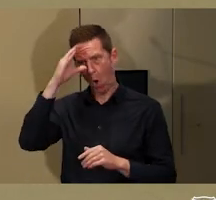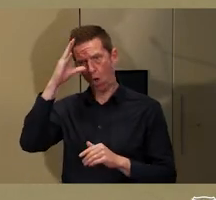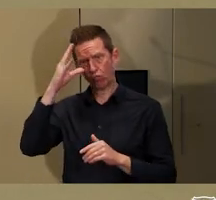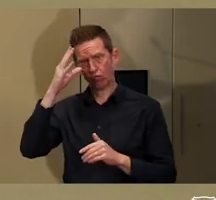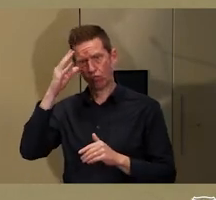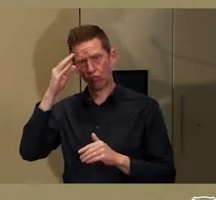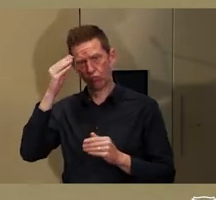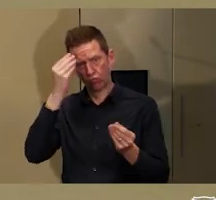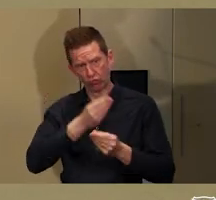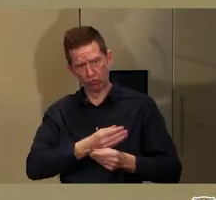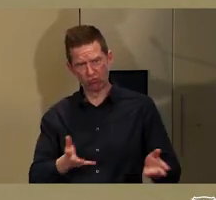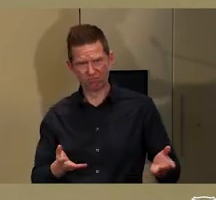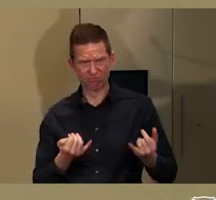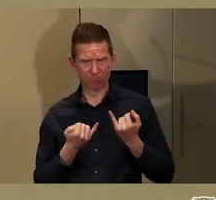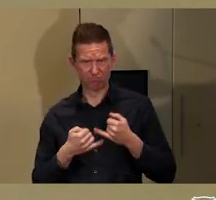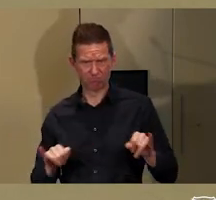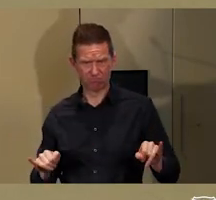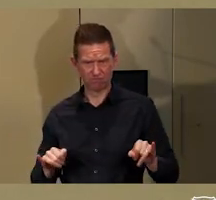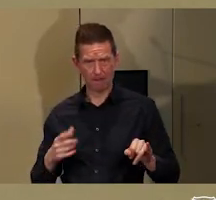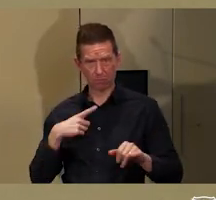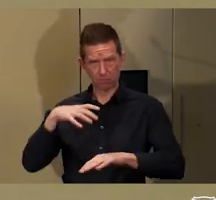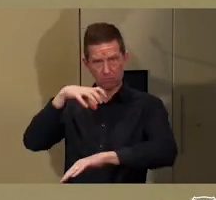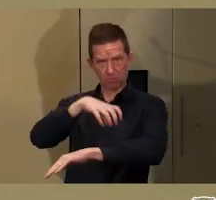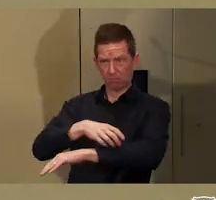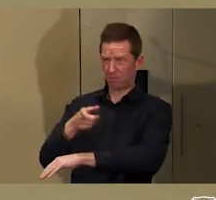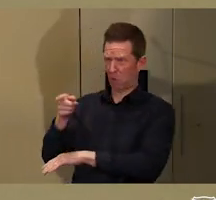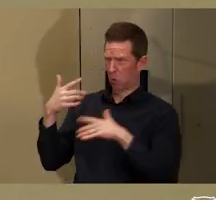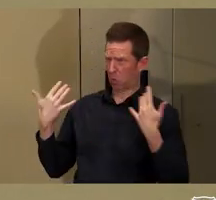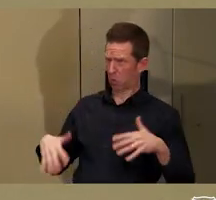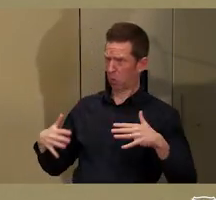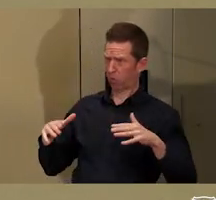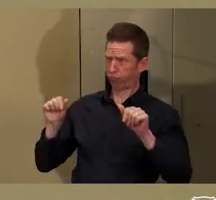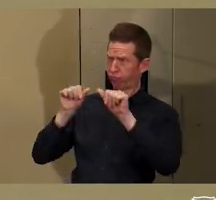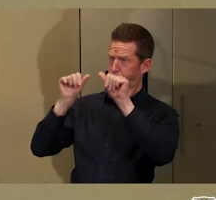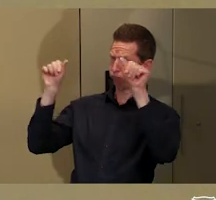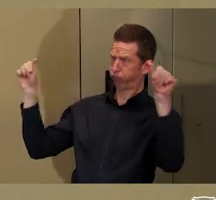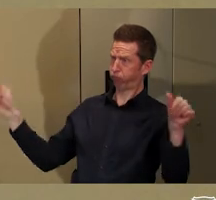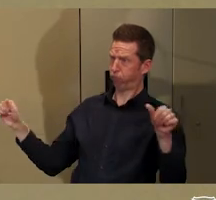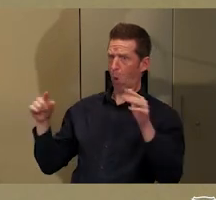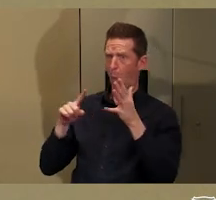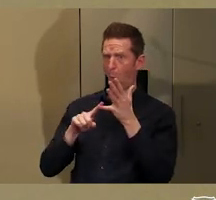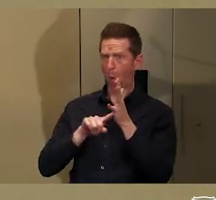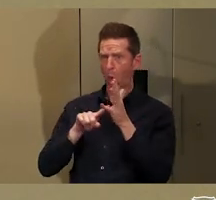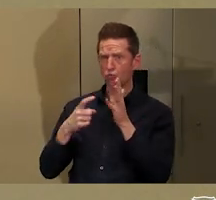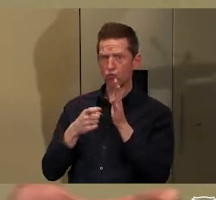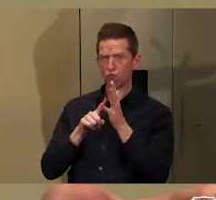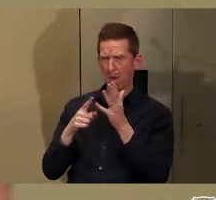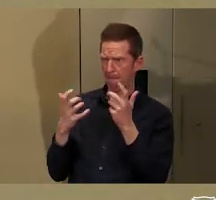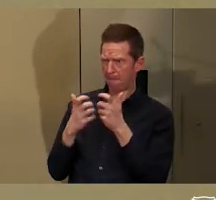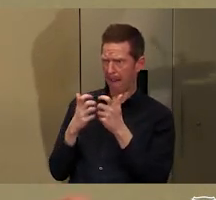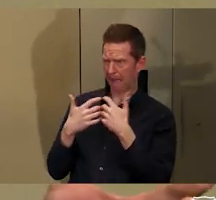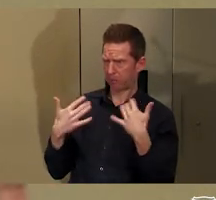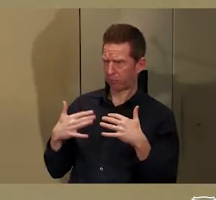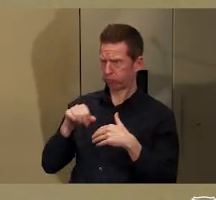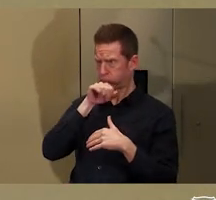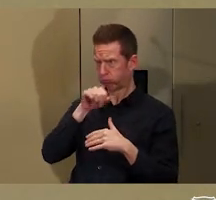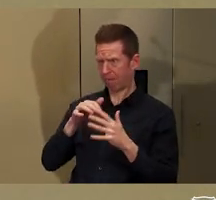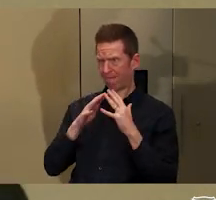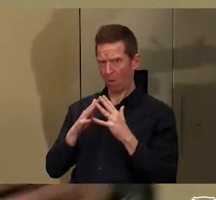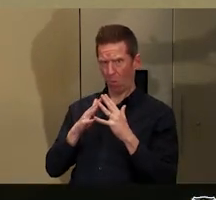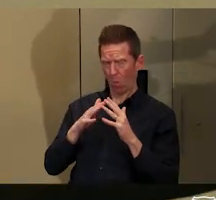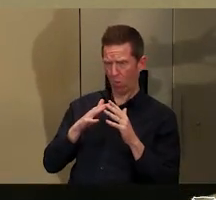Because Uluru is a collection of sacred sites. There's no denying it. But as we all know,